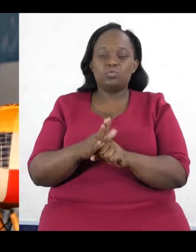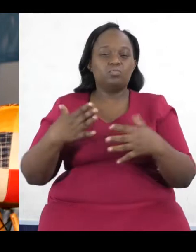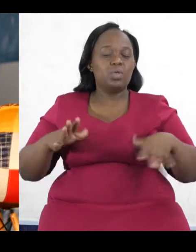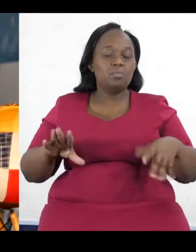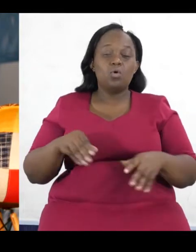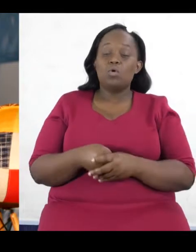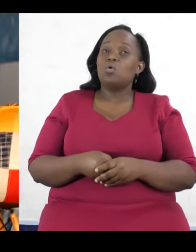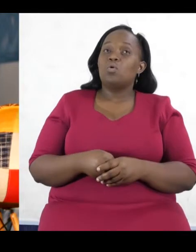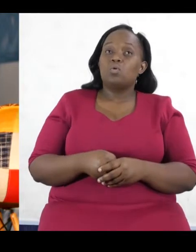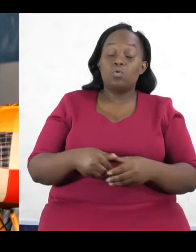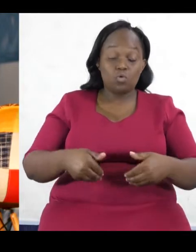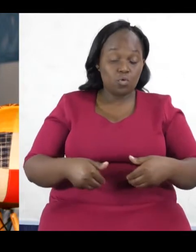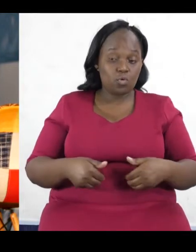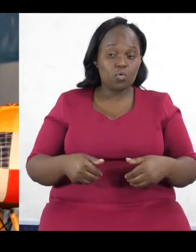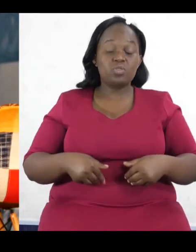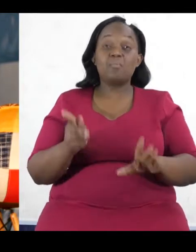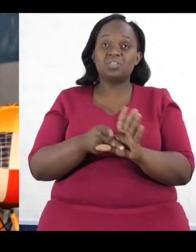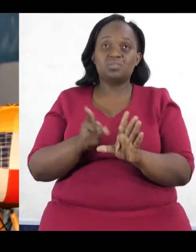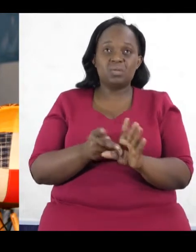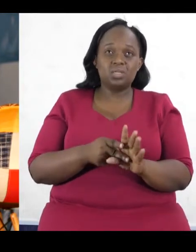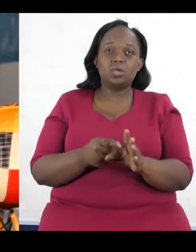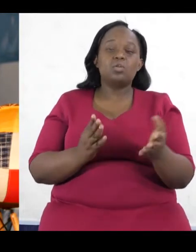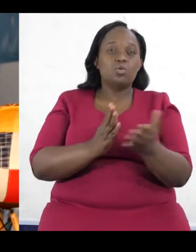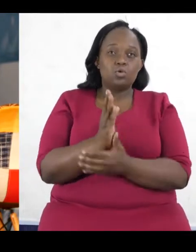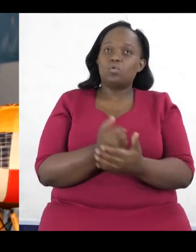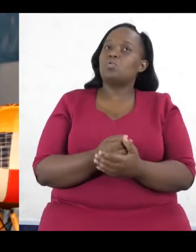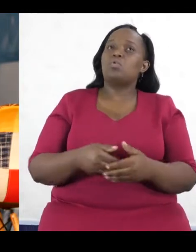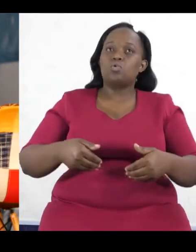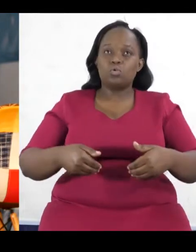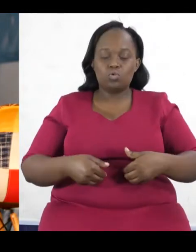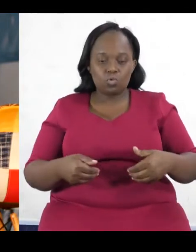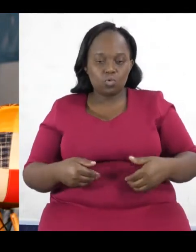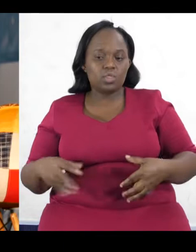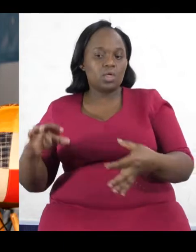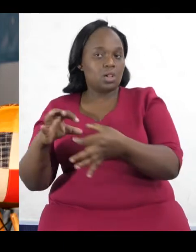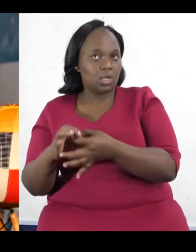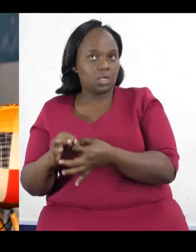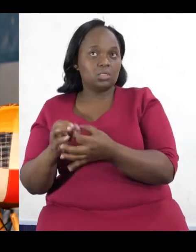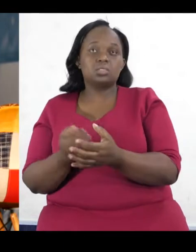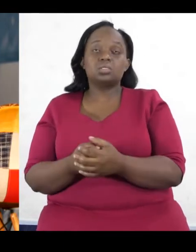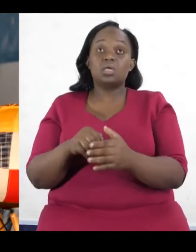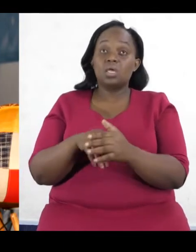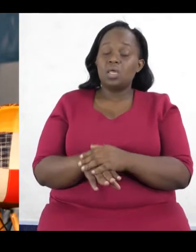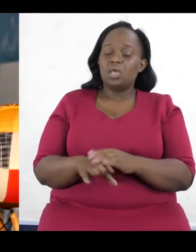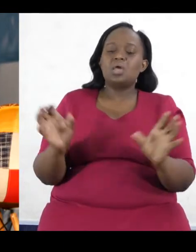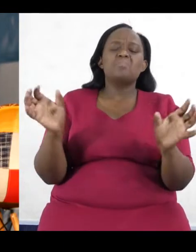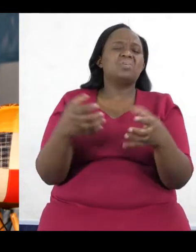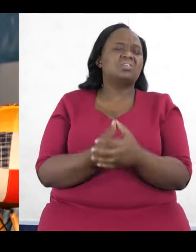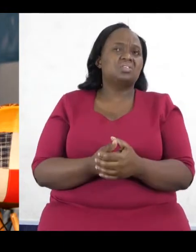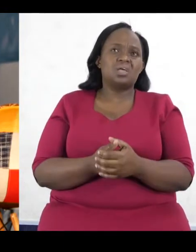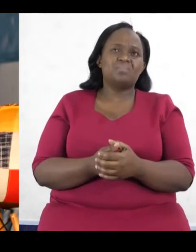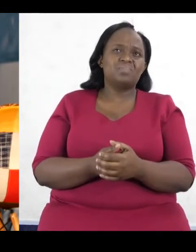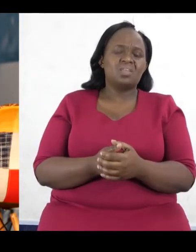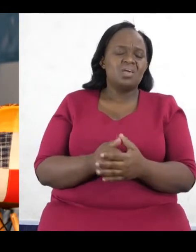who participate in, young people who participate in political parties would probably participate through the youth leagues within these different parties.